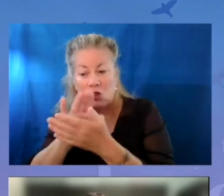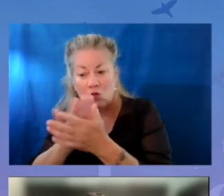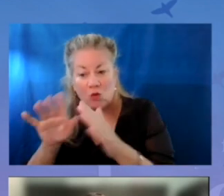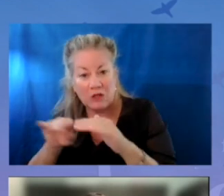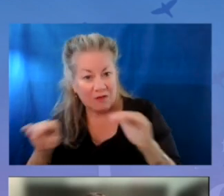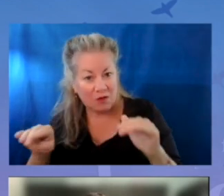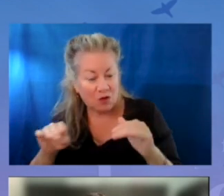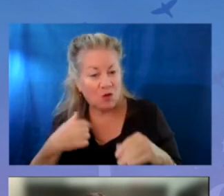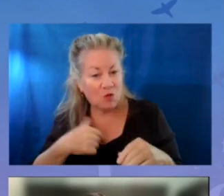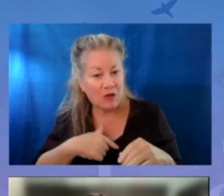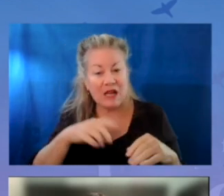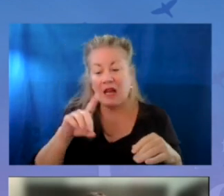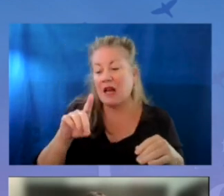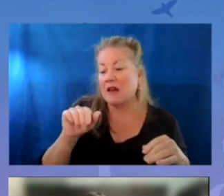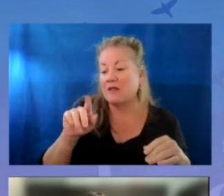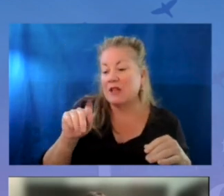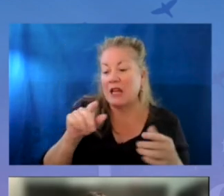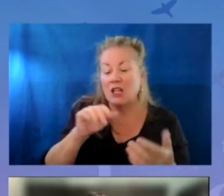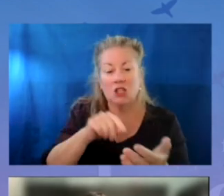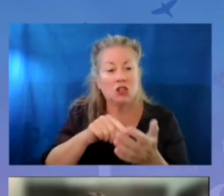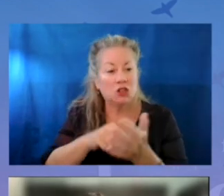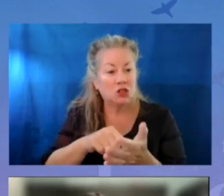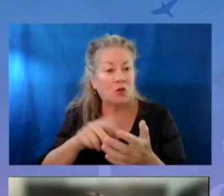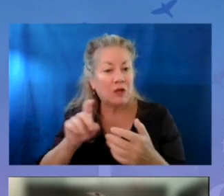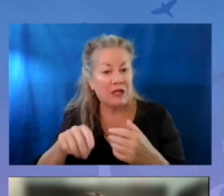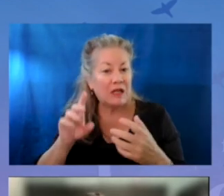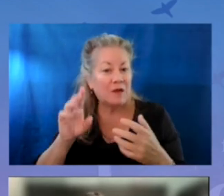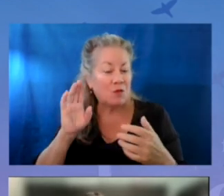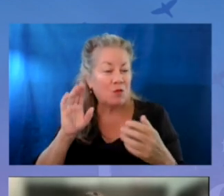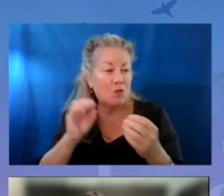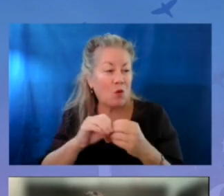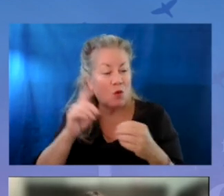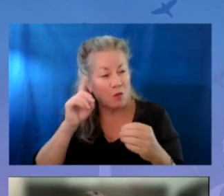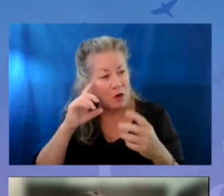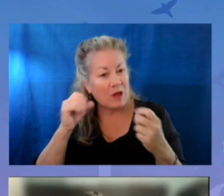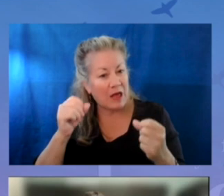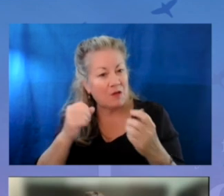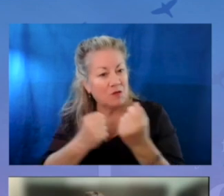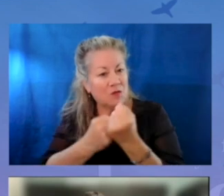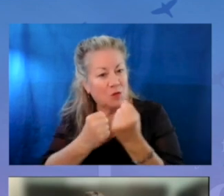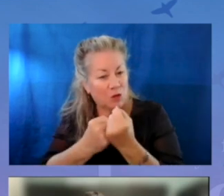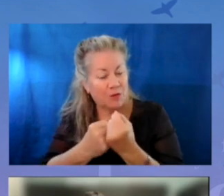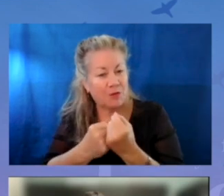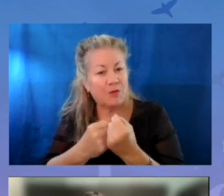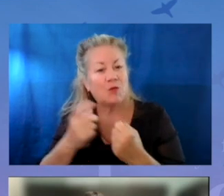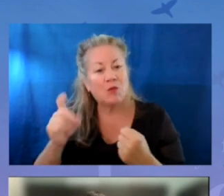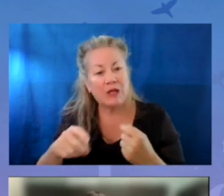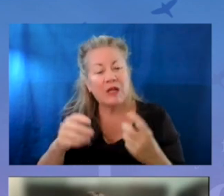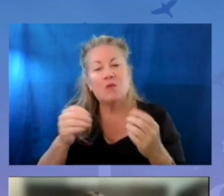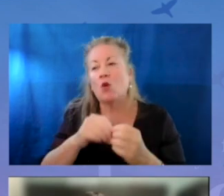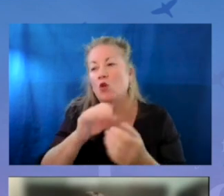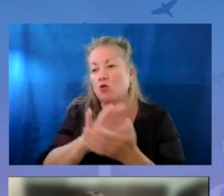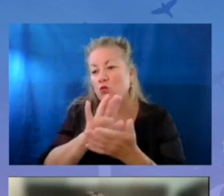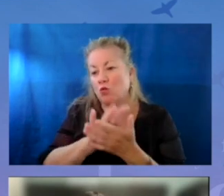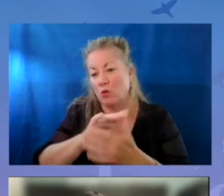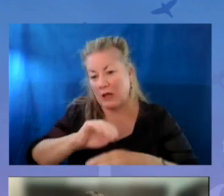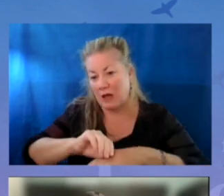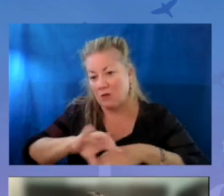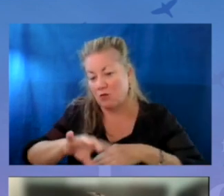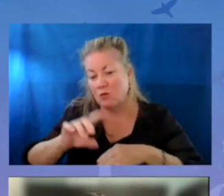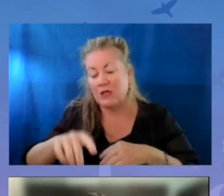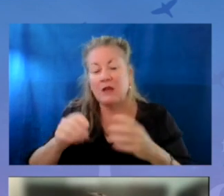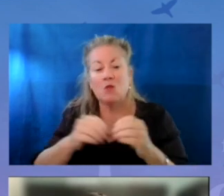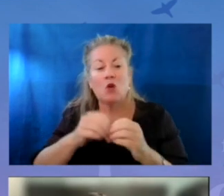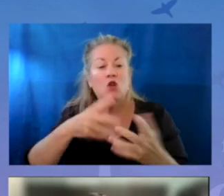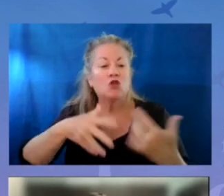school level. And we have data to show that we need more mental health supports, that we need more school counselors. We